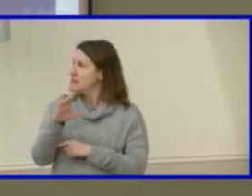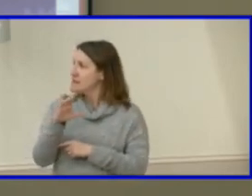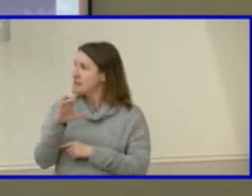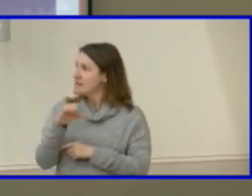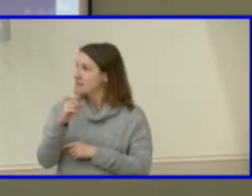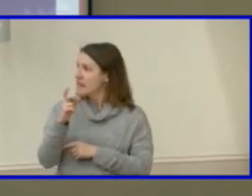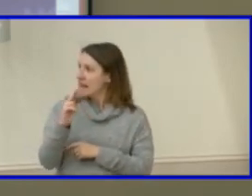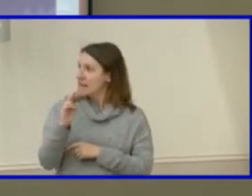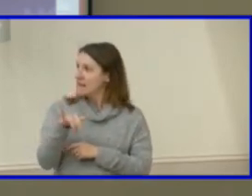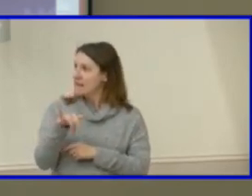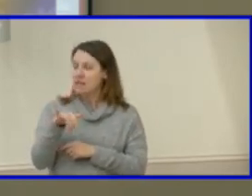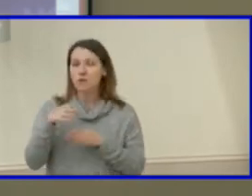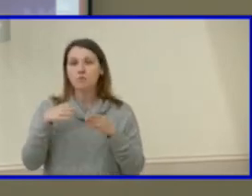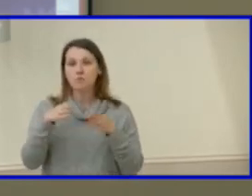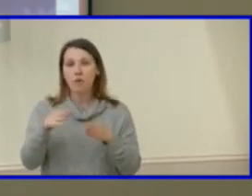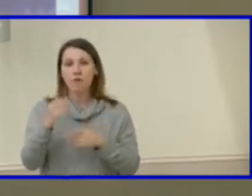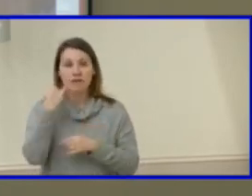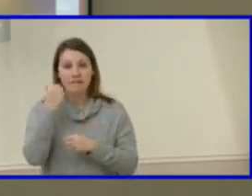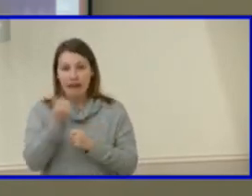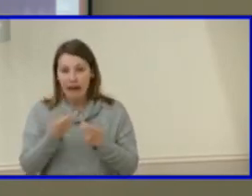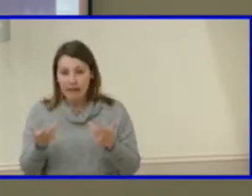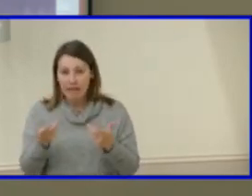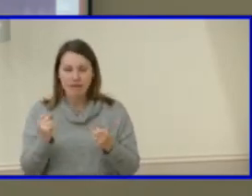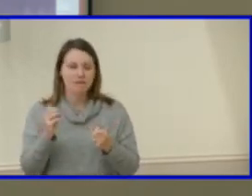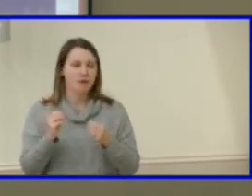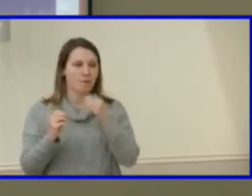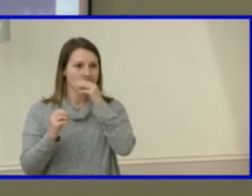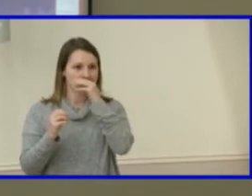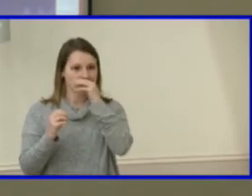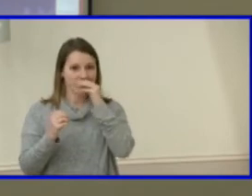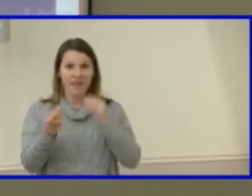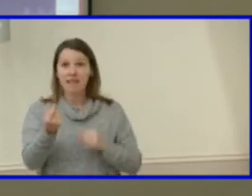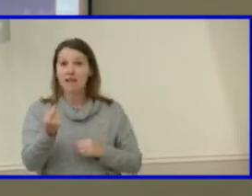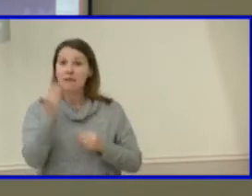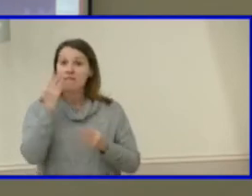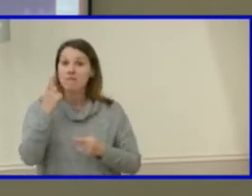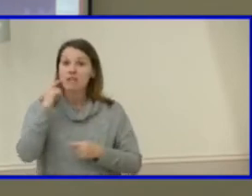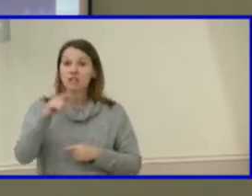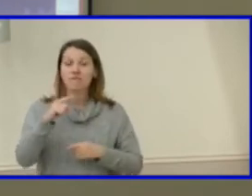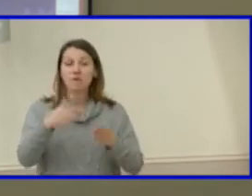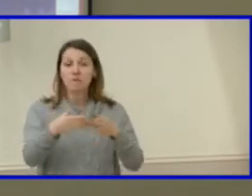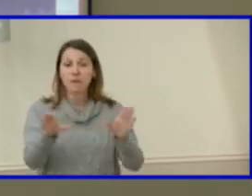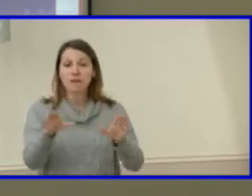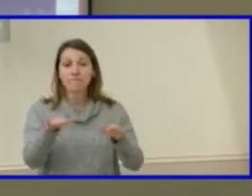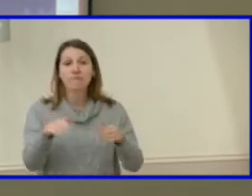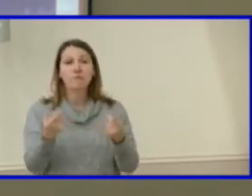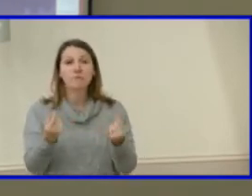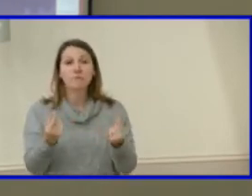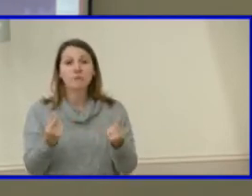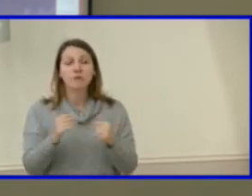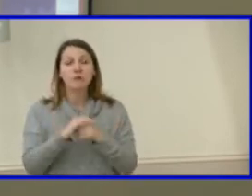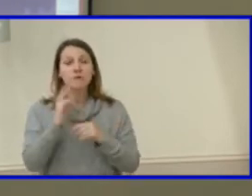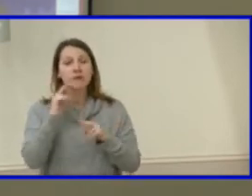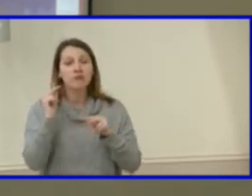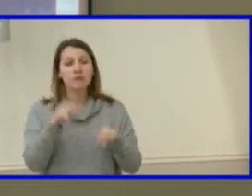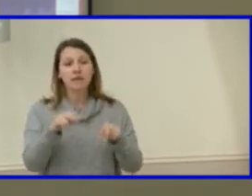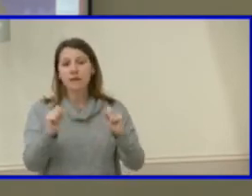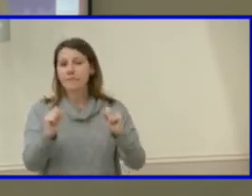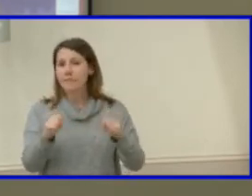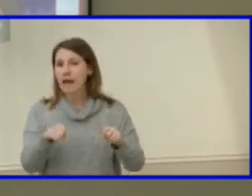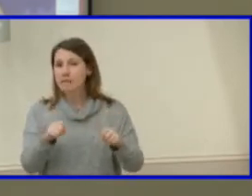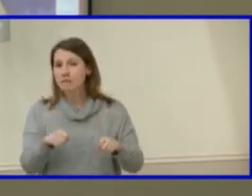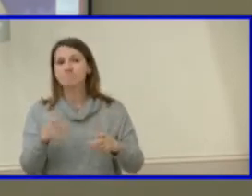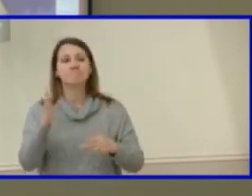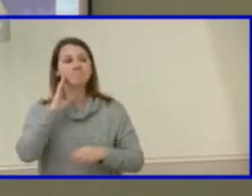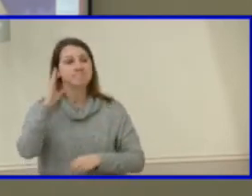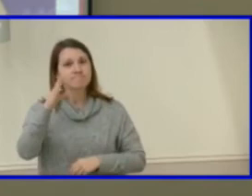um just as a little bit of information uh for the public what we've been looking at is possible in the future